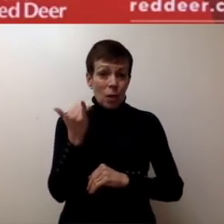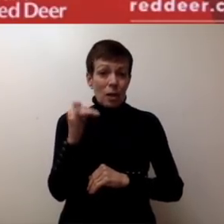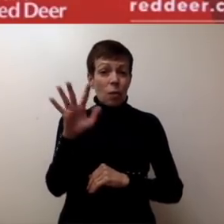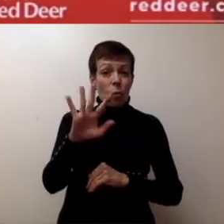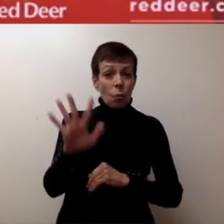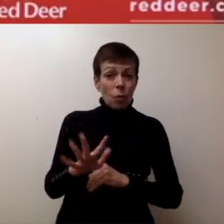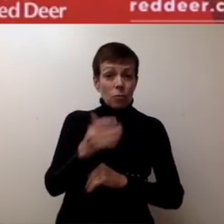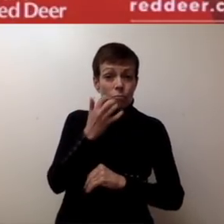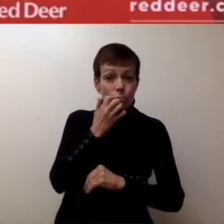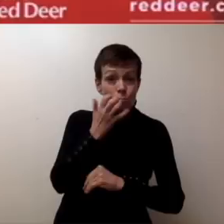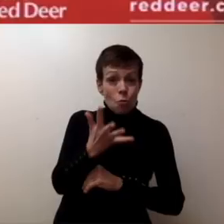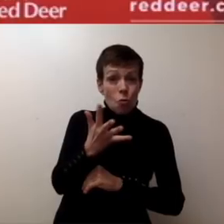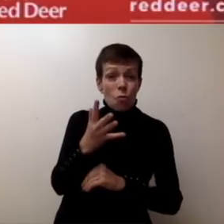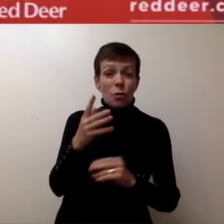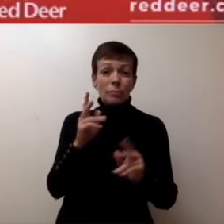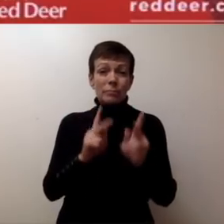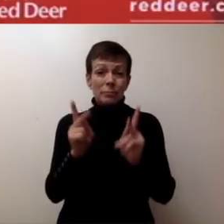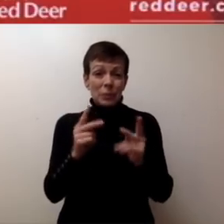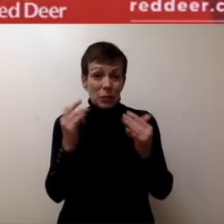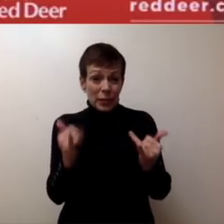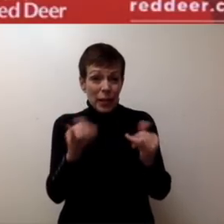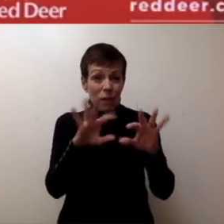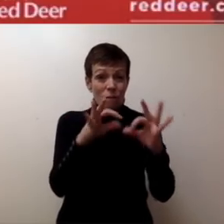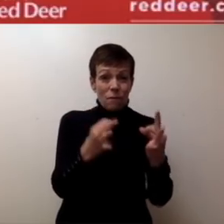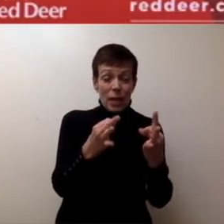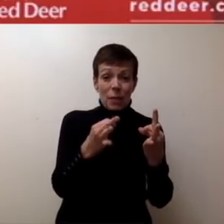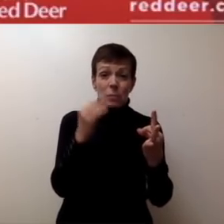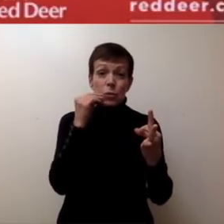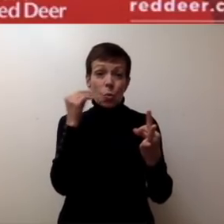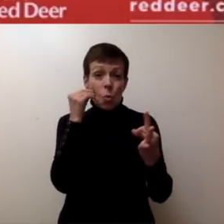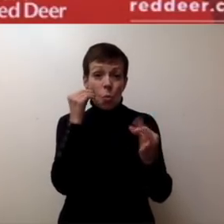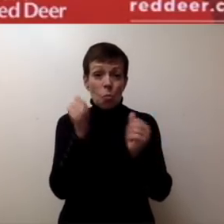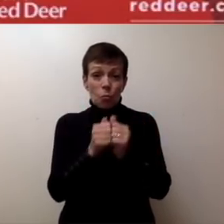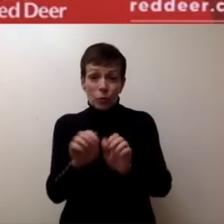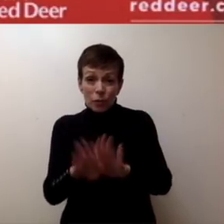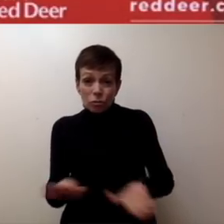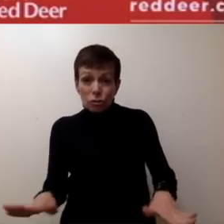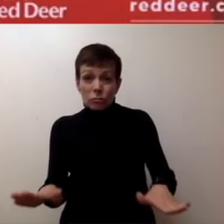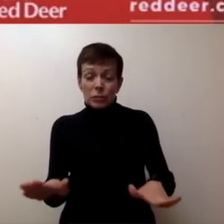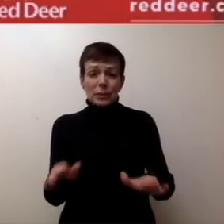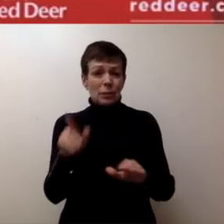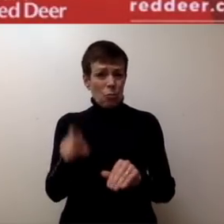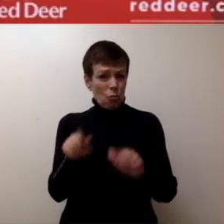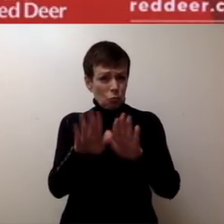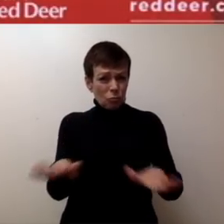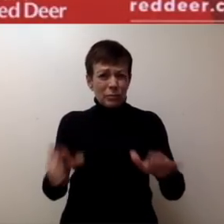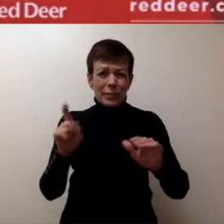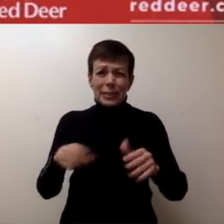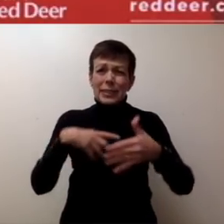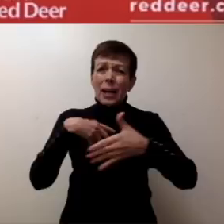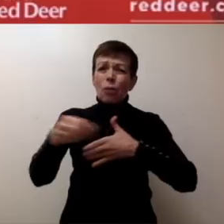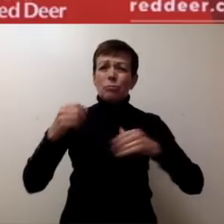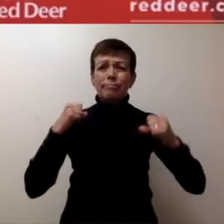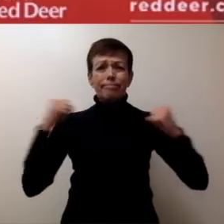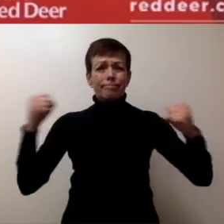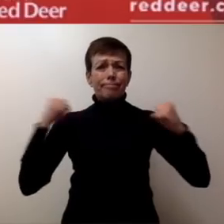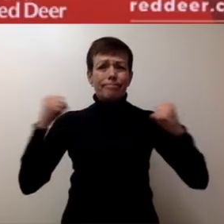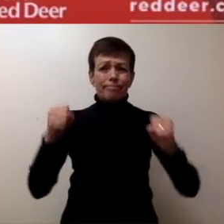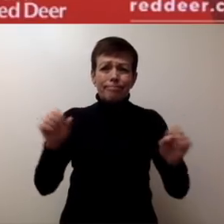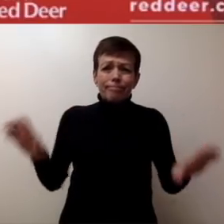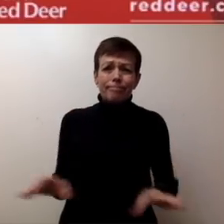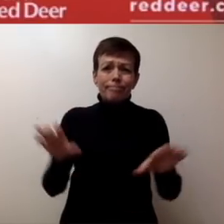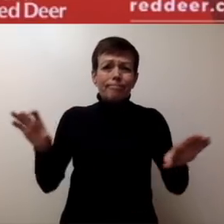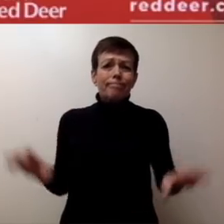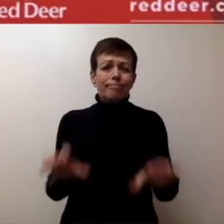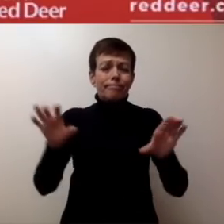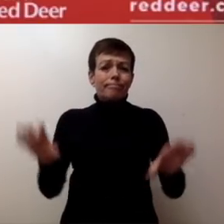citizens are home with children needing exercise and activity. We know, and the